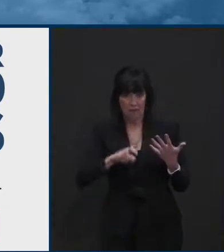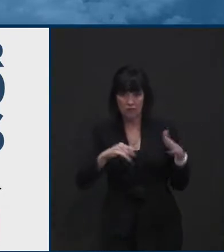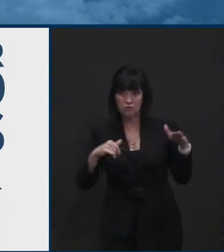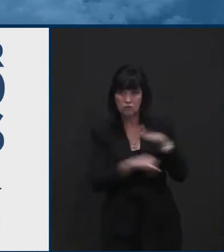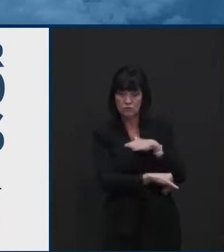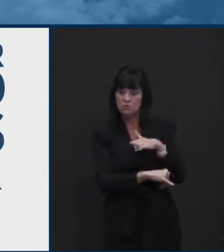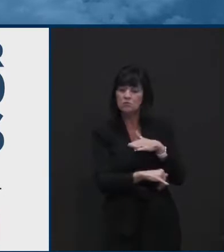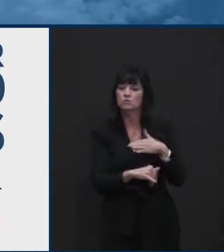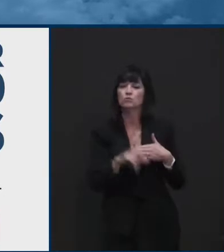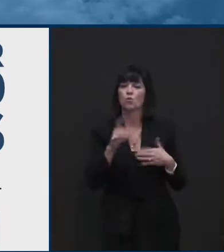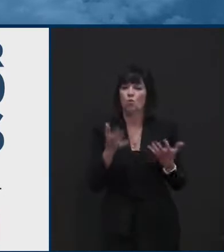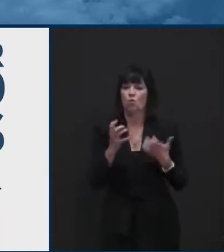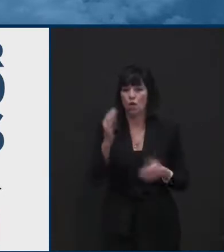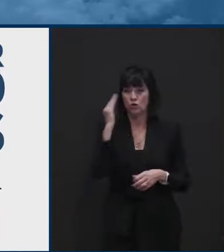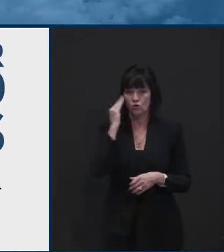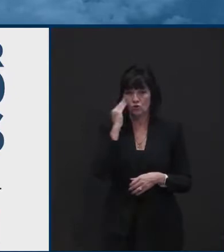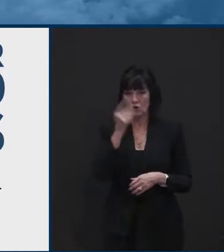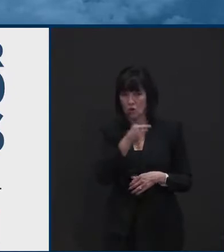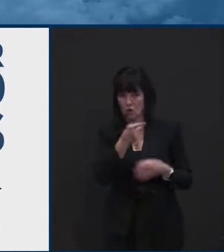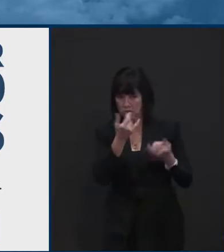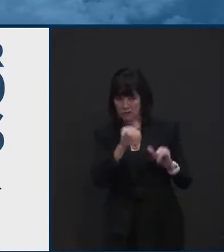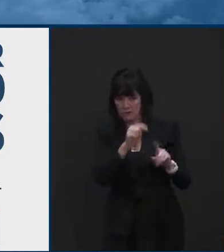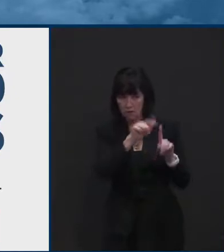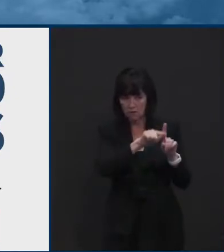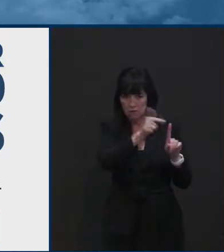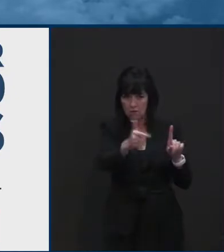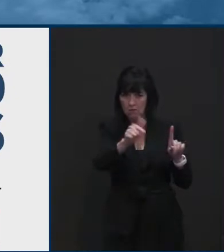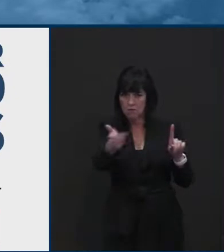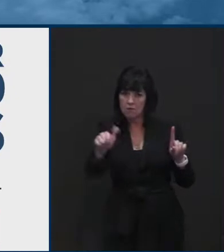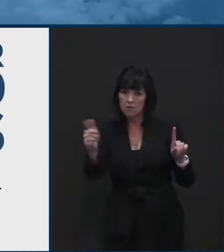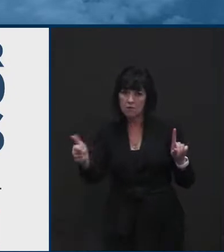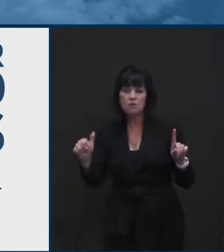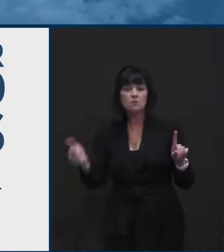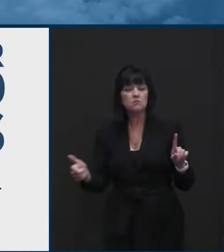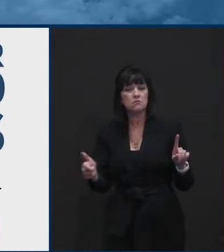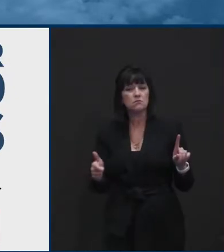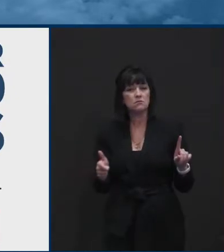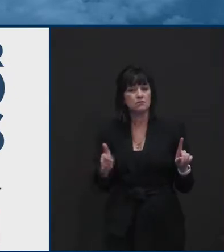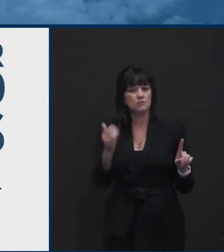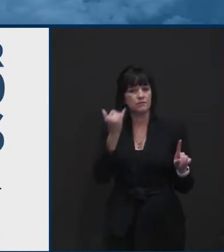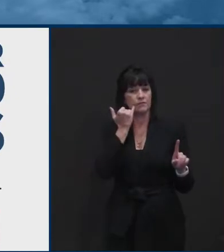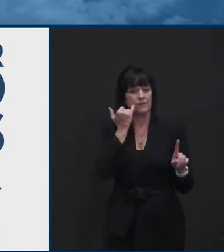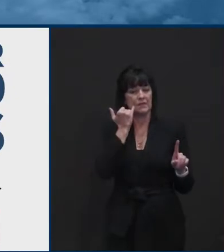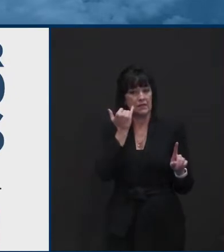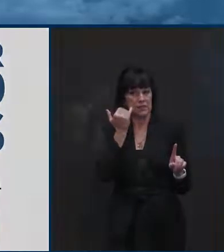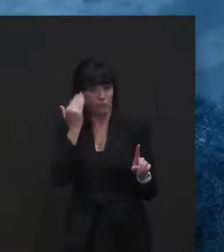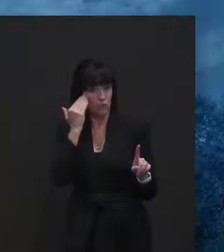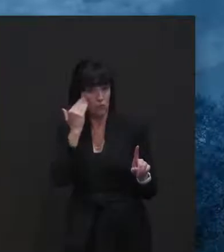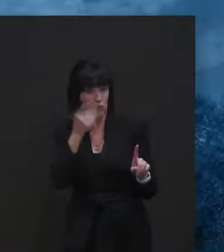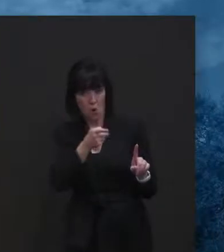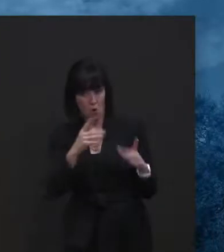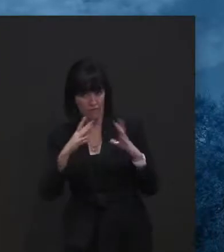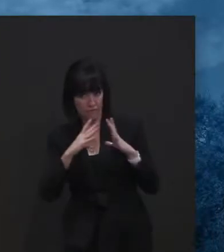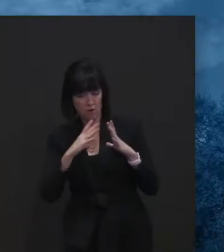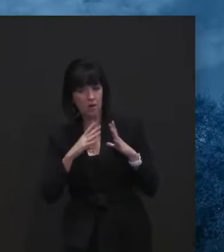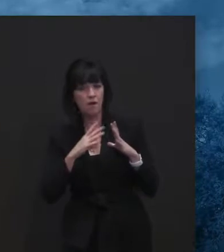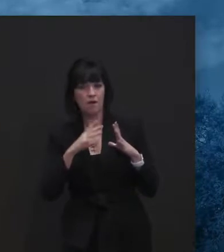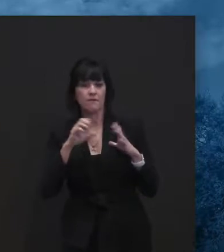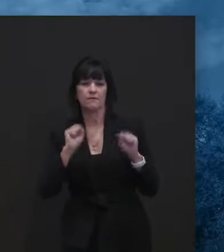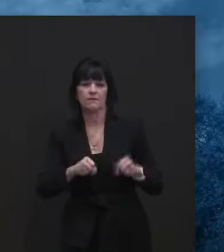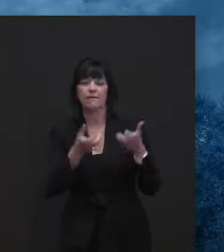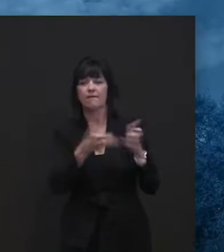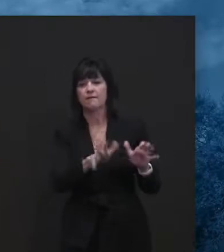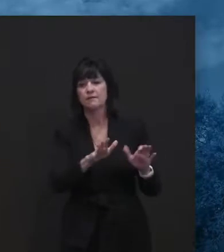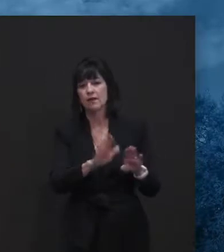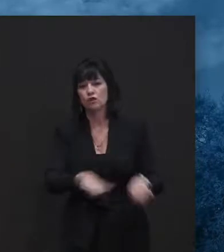faster we can get the result about whether they're positive or not, the faster that they, the child can come back in, uh, the professional